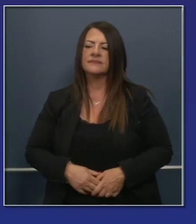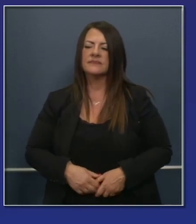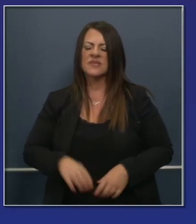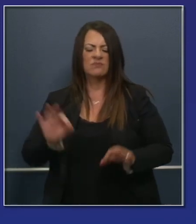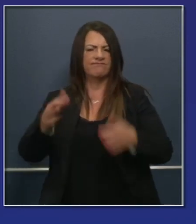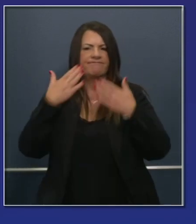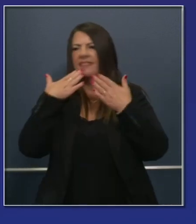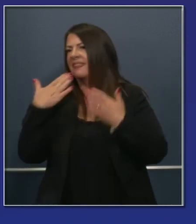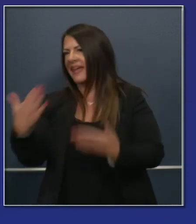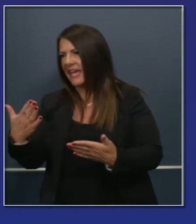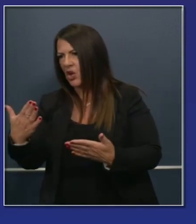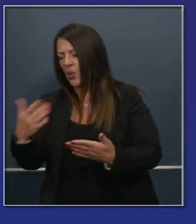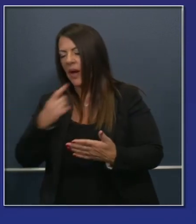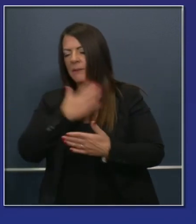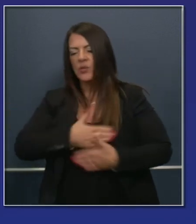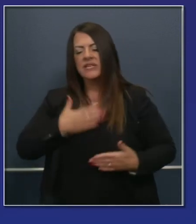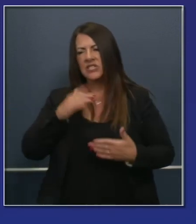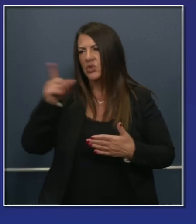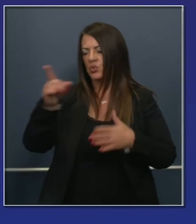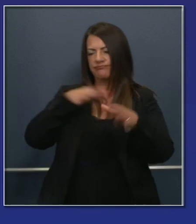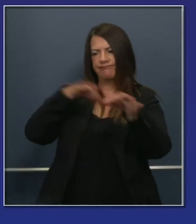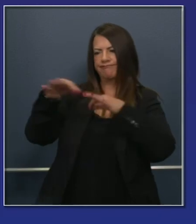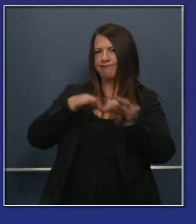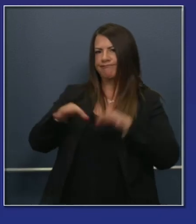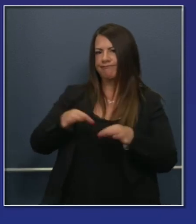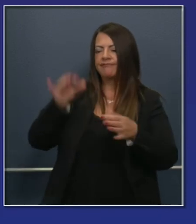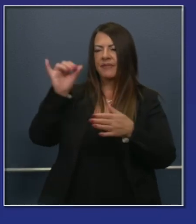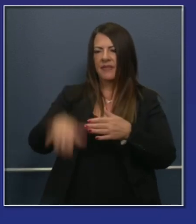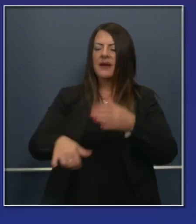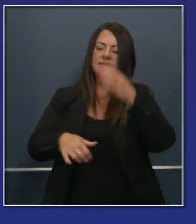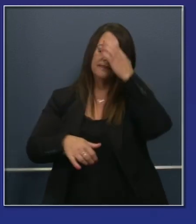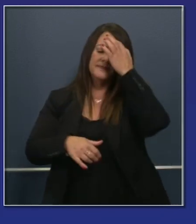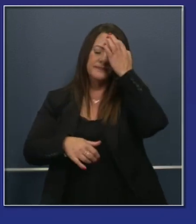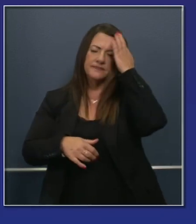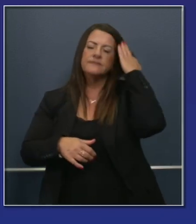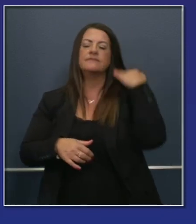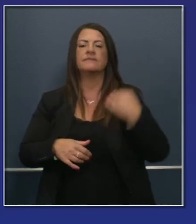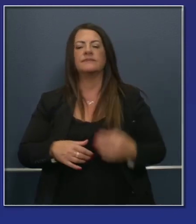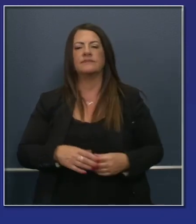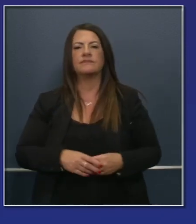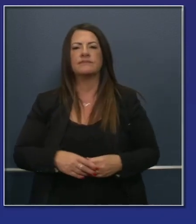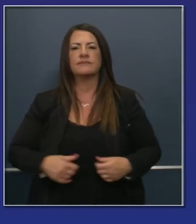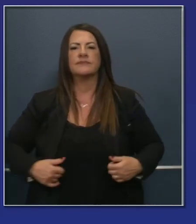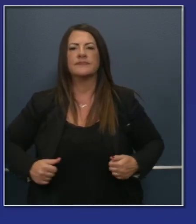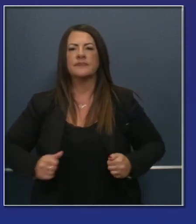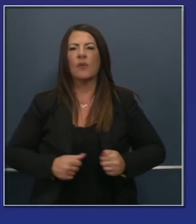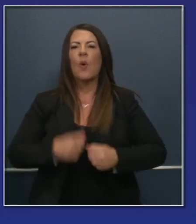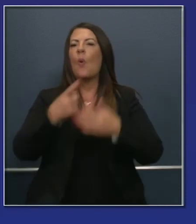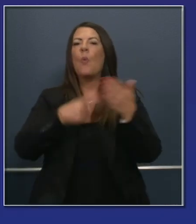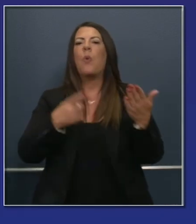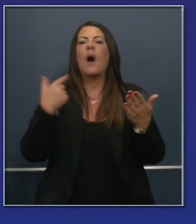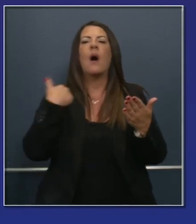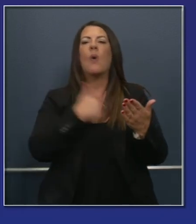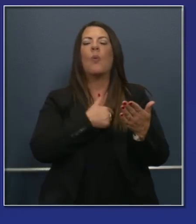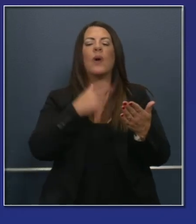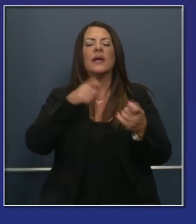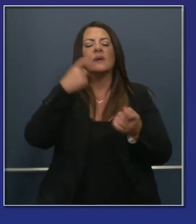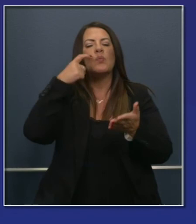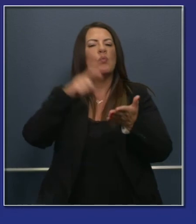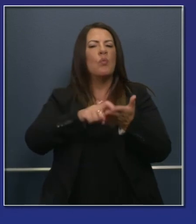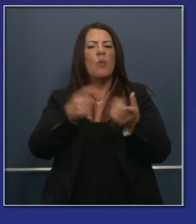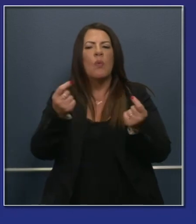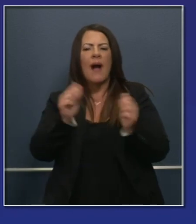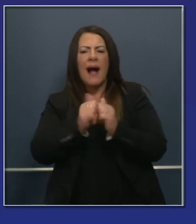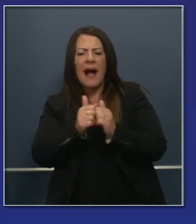subject, but I appreciate you just setting forth the broader tenure of expectation in terms of our recognition,